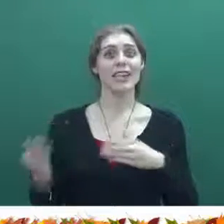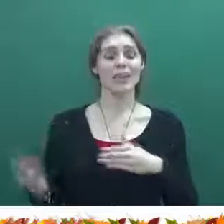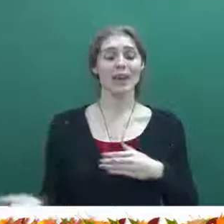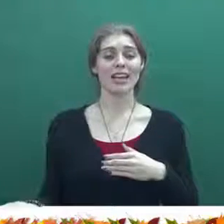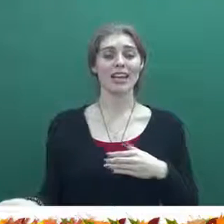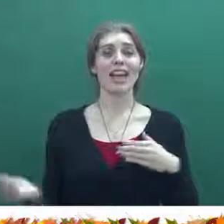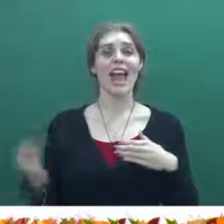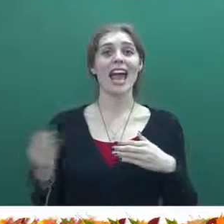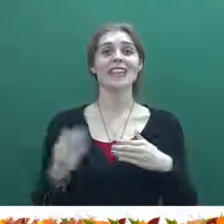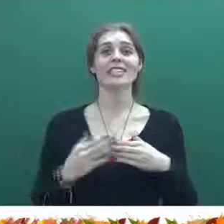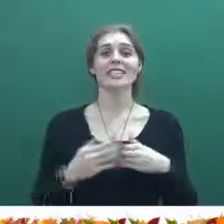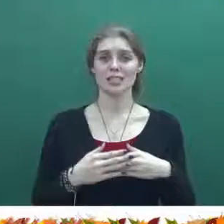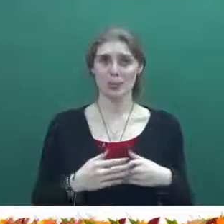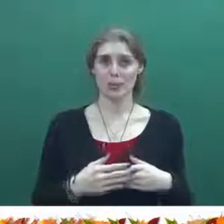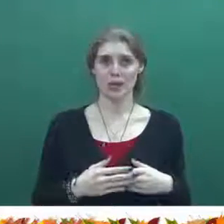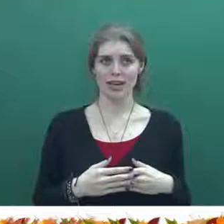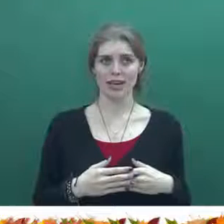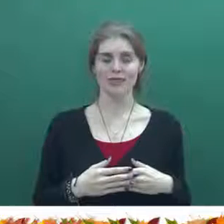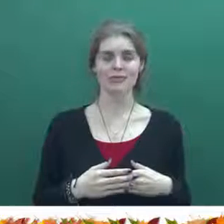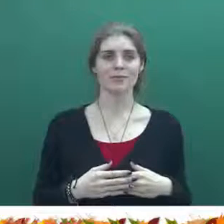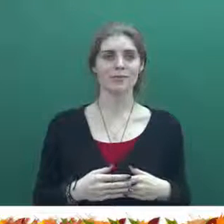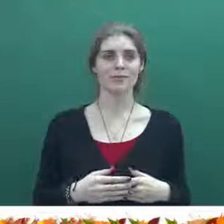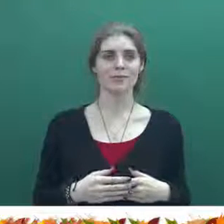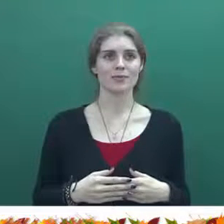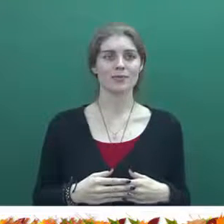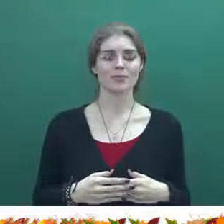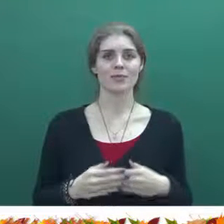sunbathing and swimming.